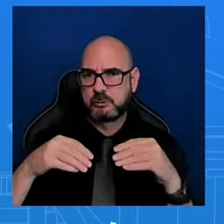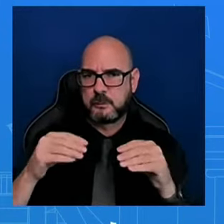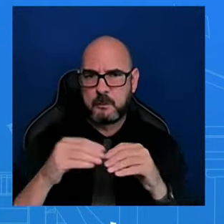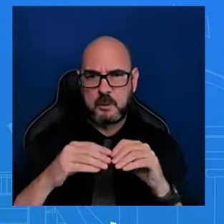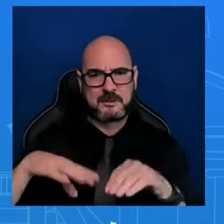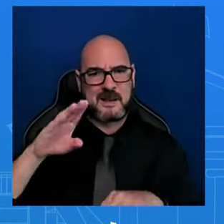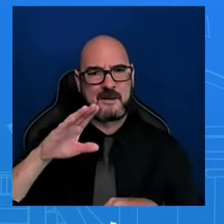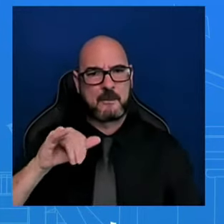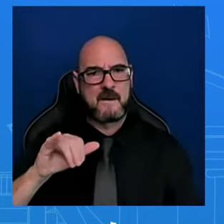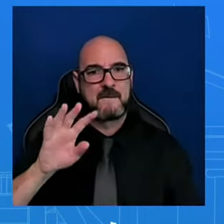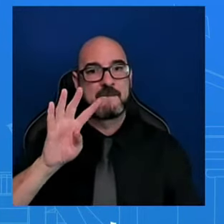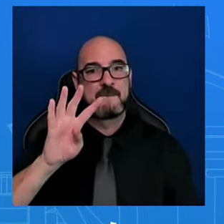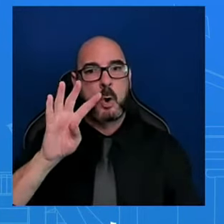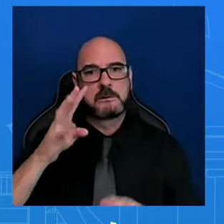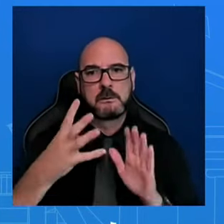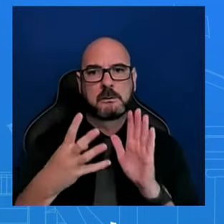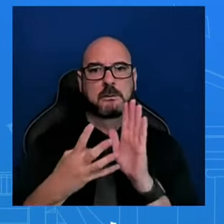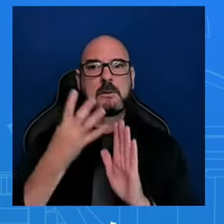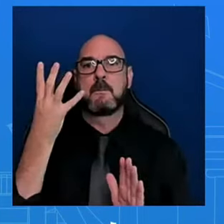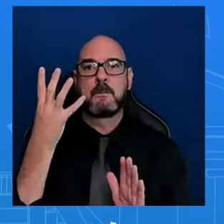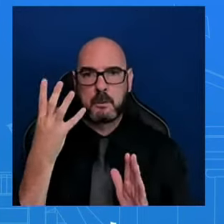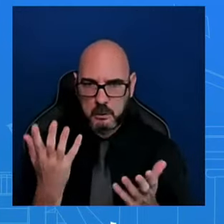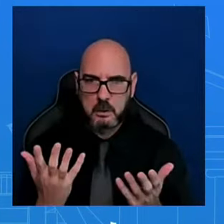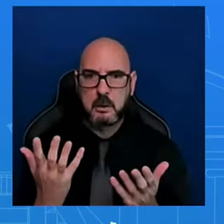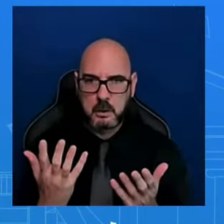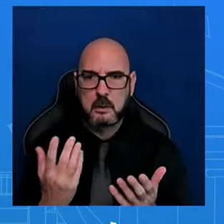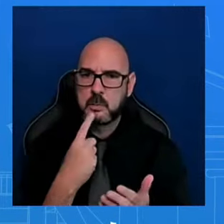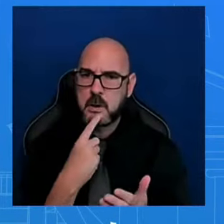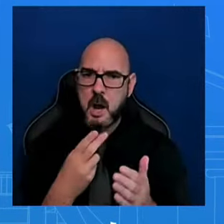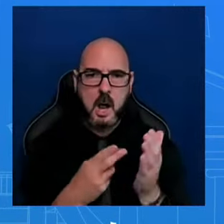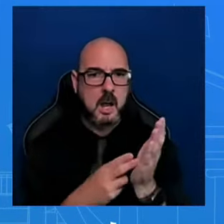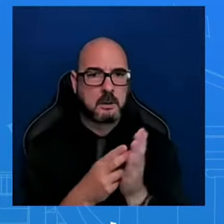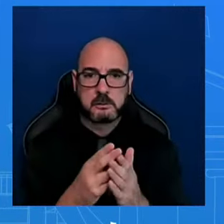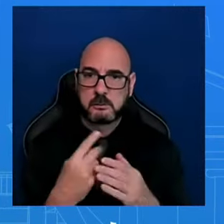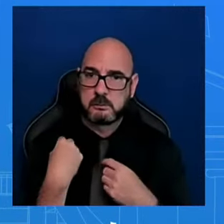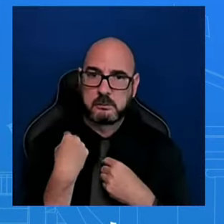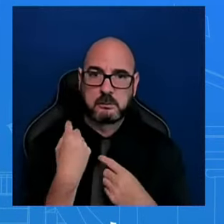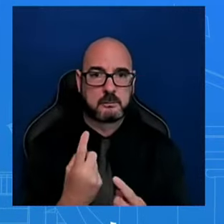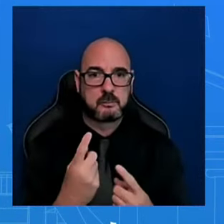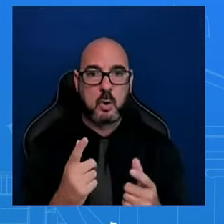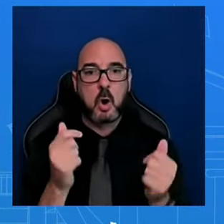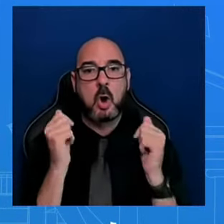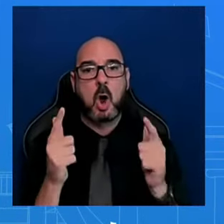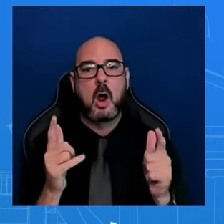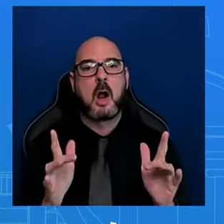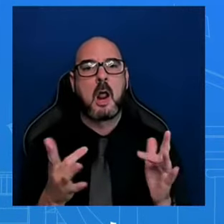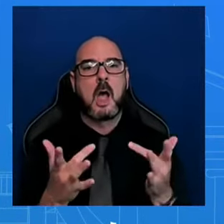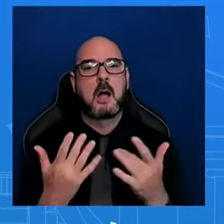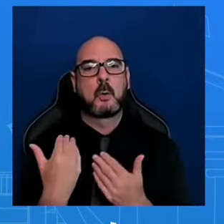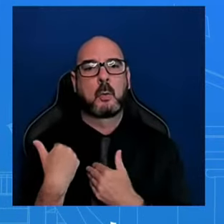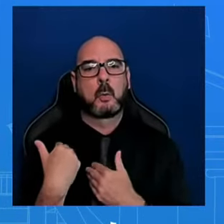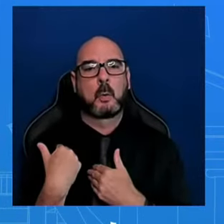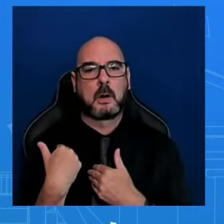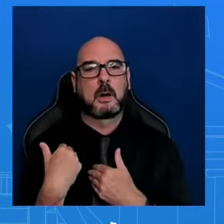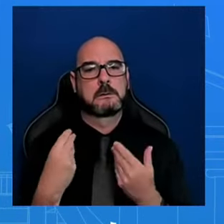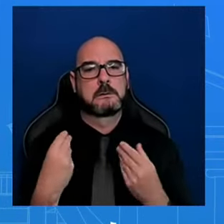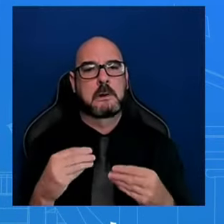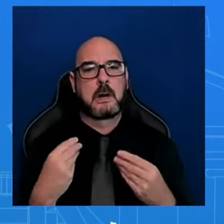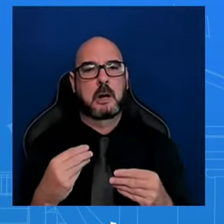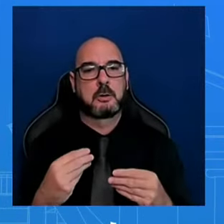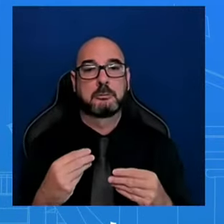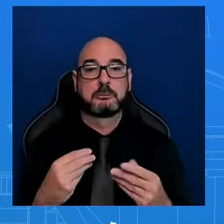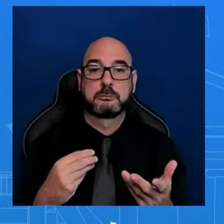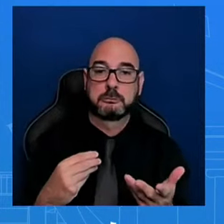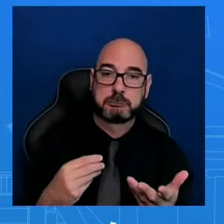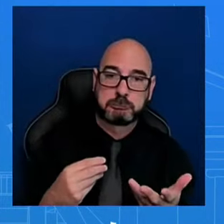now a record high of 18% of all light-duty vehicle sales. The price of an EV is down 20% from just a year ago,